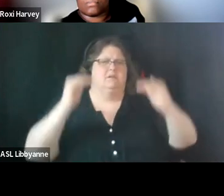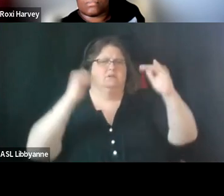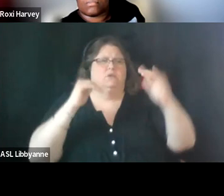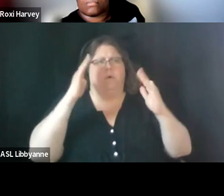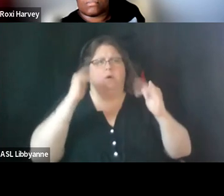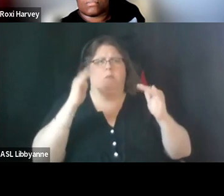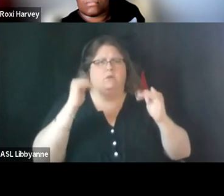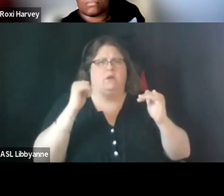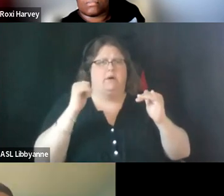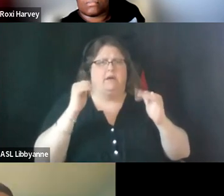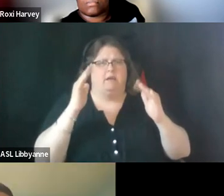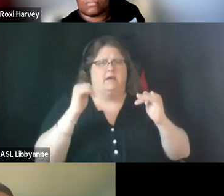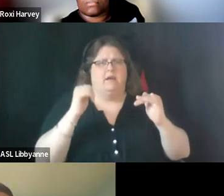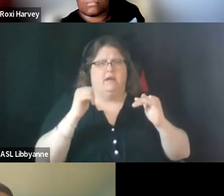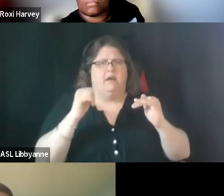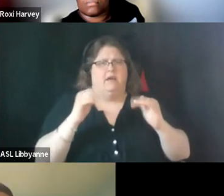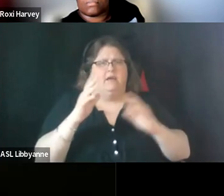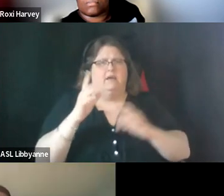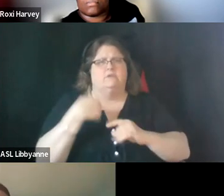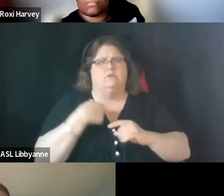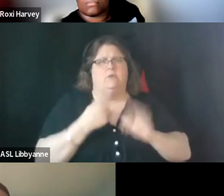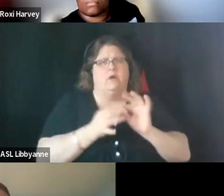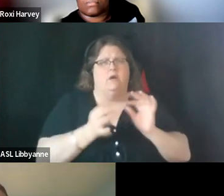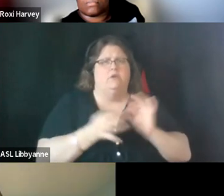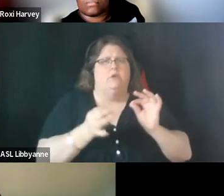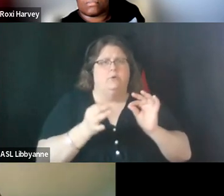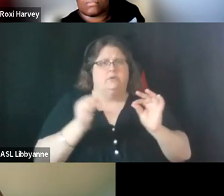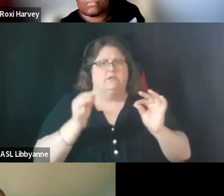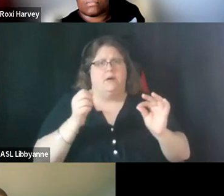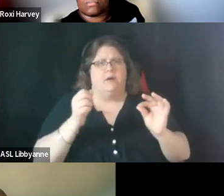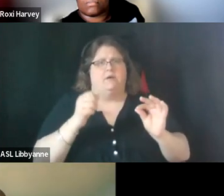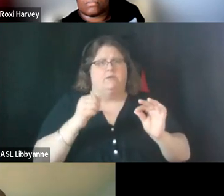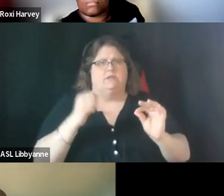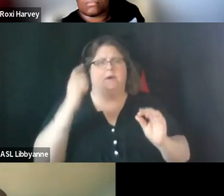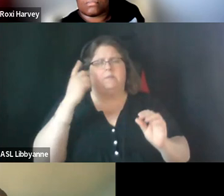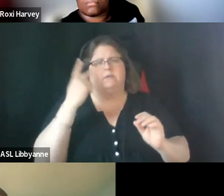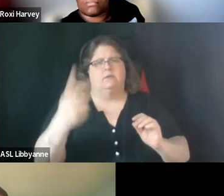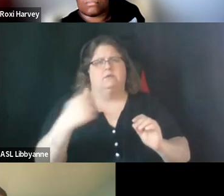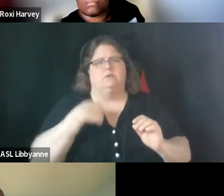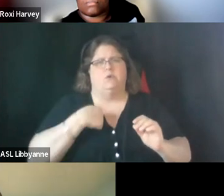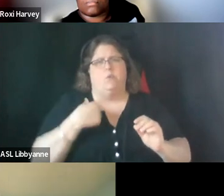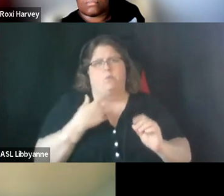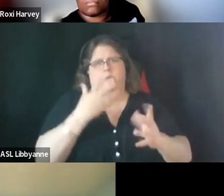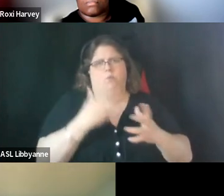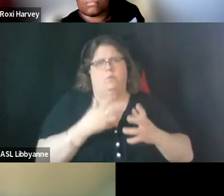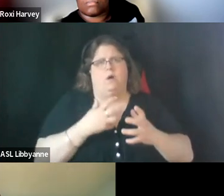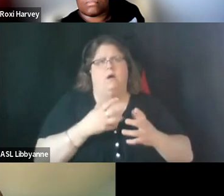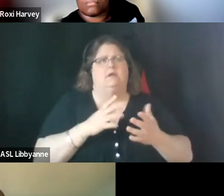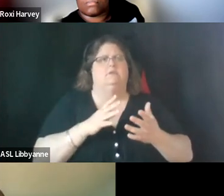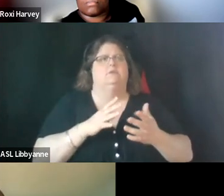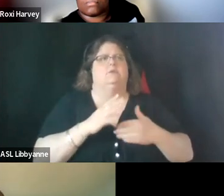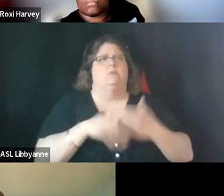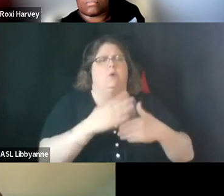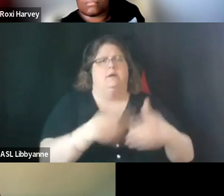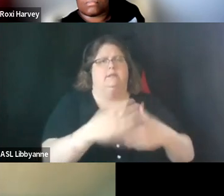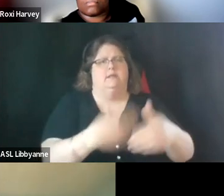and the comments in the surveys would be available as well rather than just washing it out as a um uh processing it